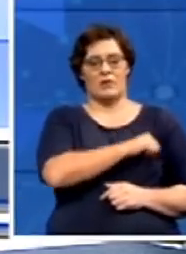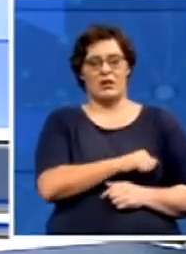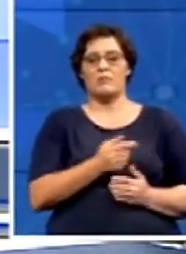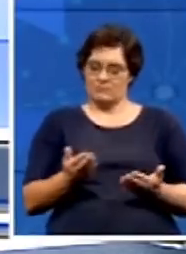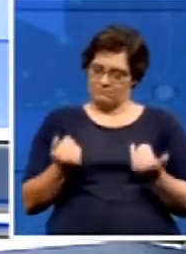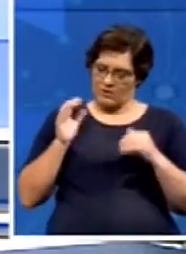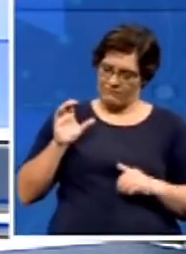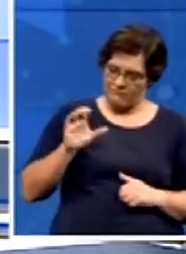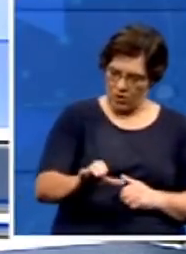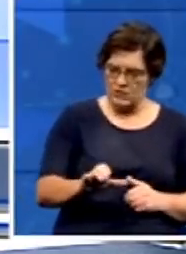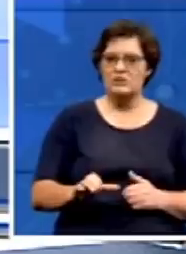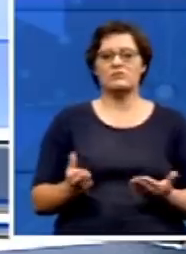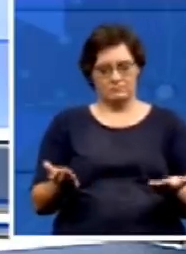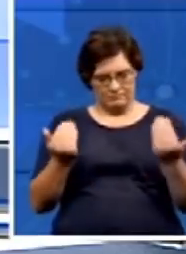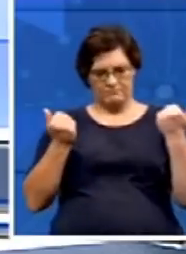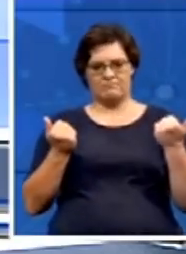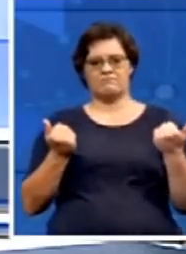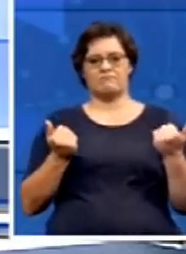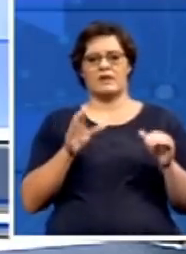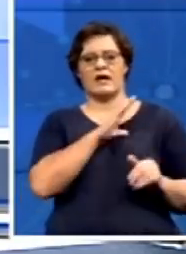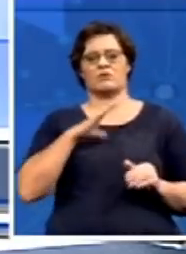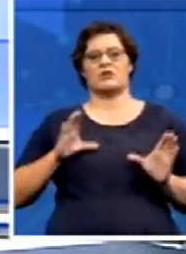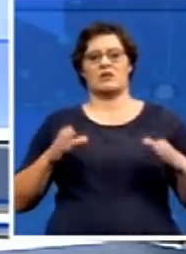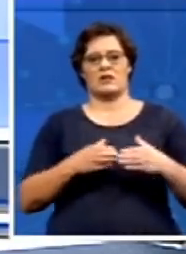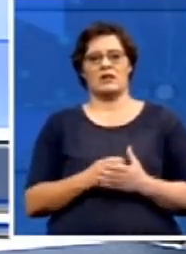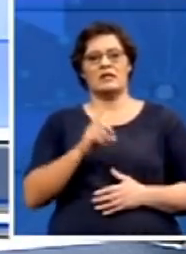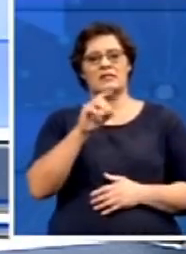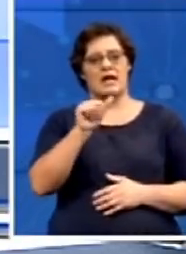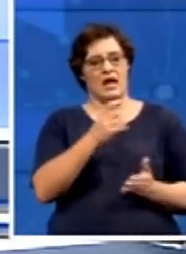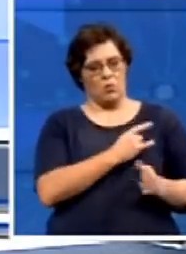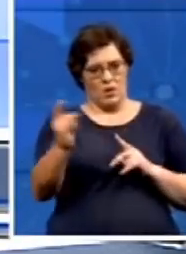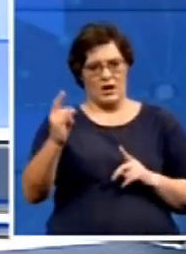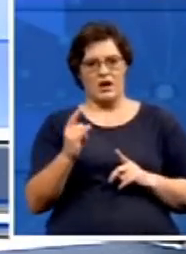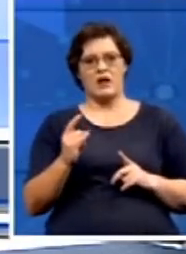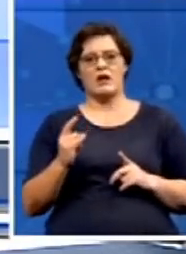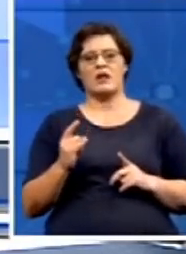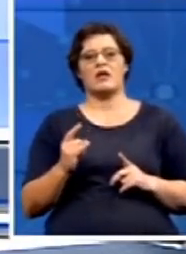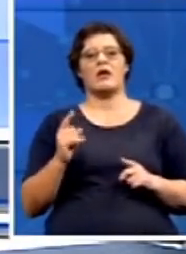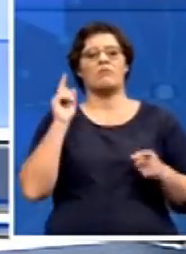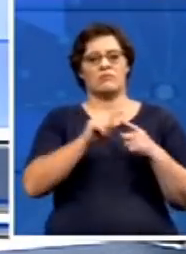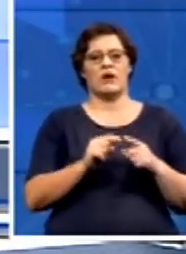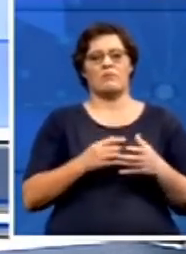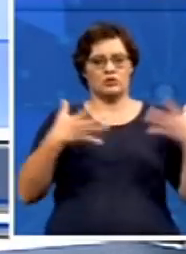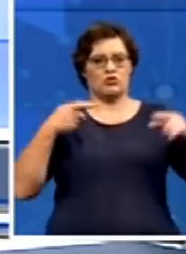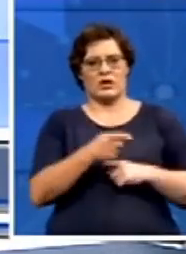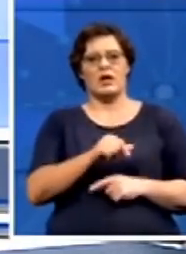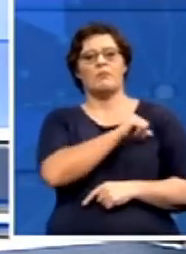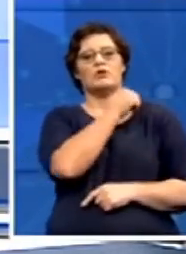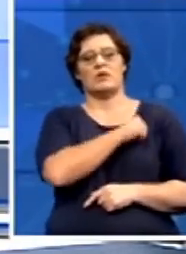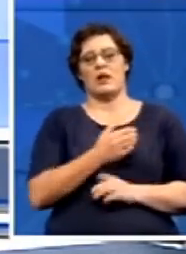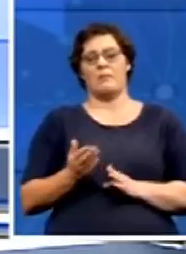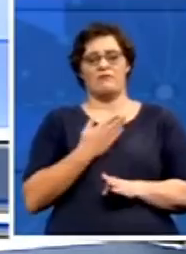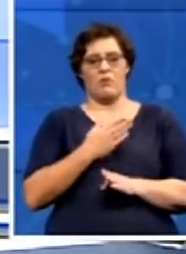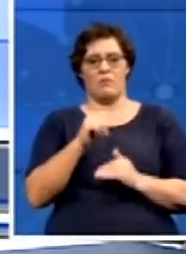municipality. The DA won an outright majority in this municipality during the municipal elections earlier this month. Acting Umgeni municipal